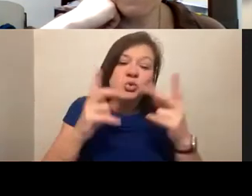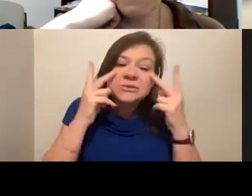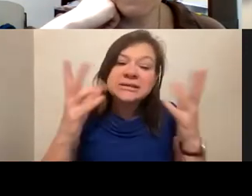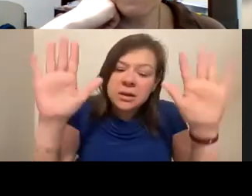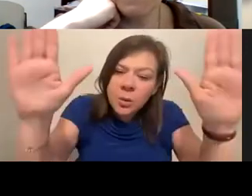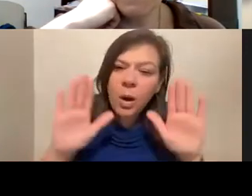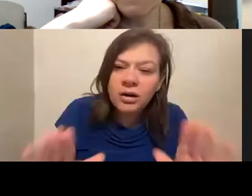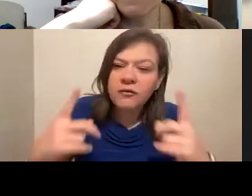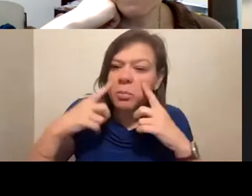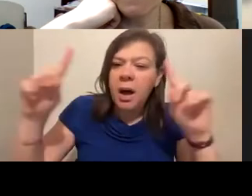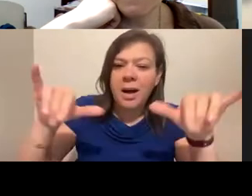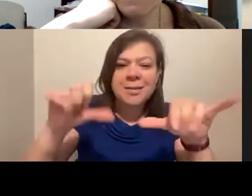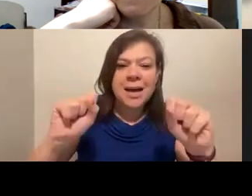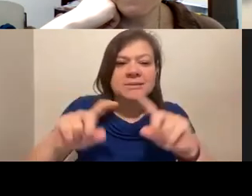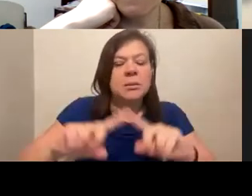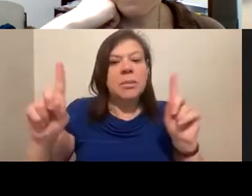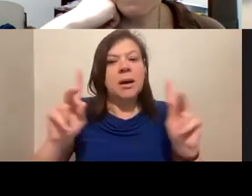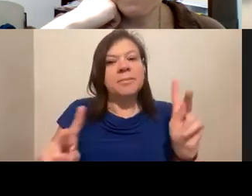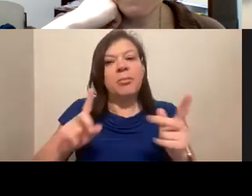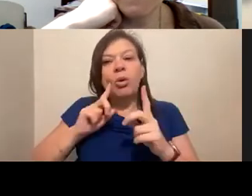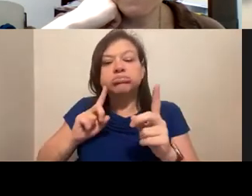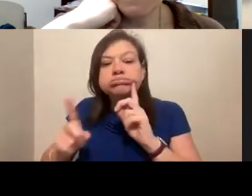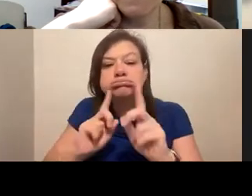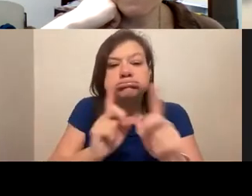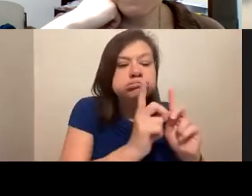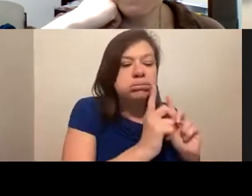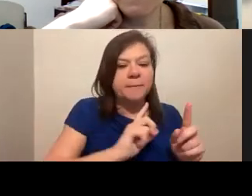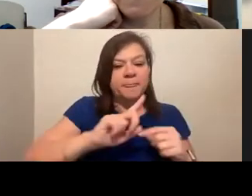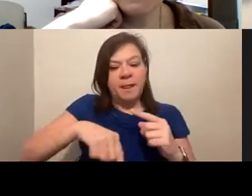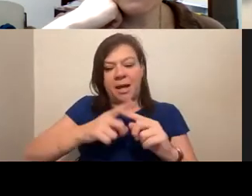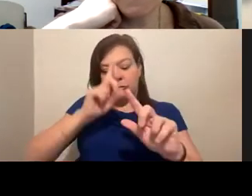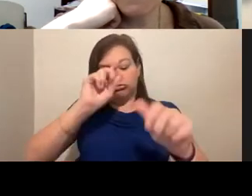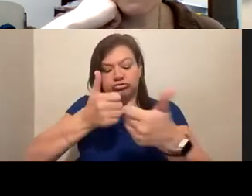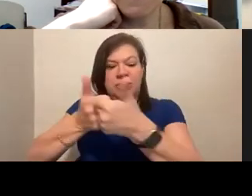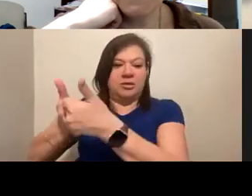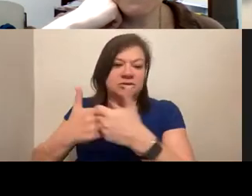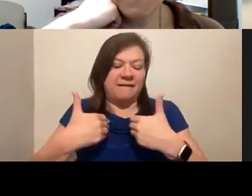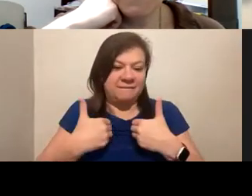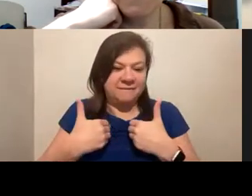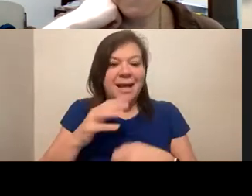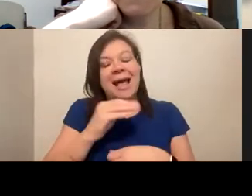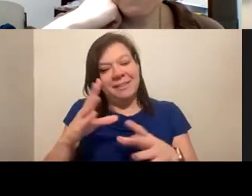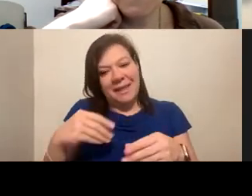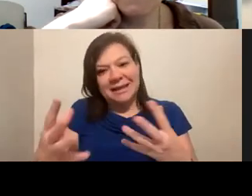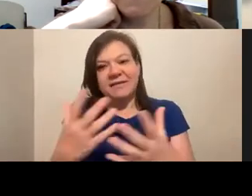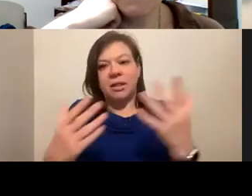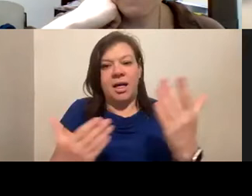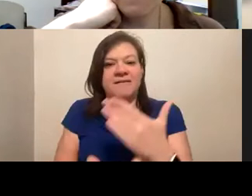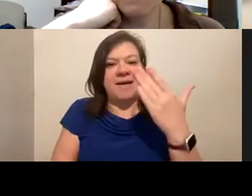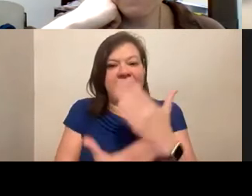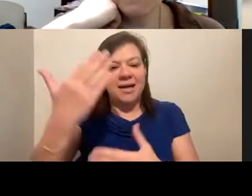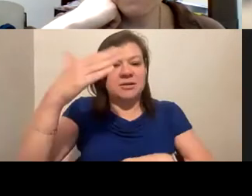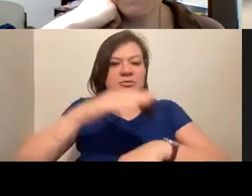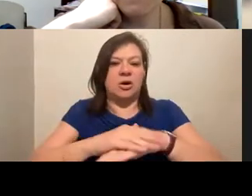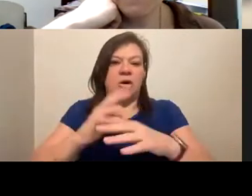that people have. But people also talk together about challenges that they've had. And they also give a lot of hands on opportunities